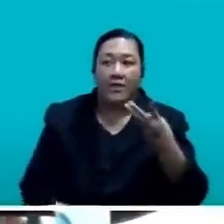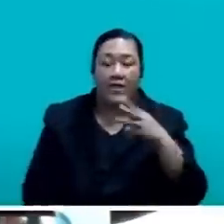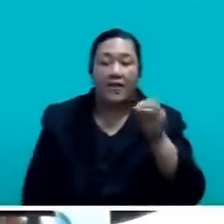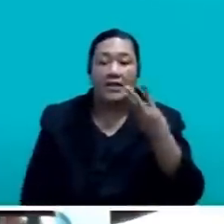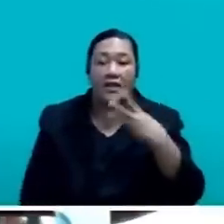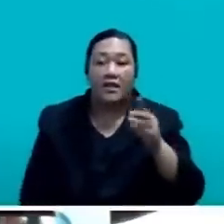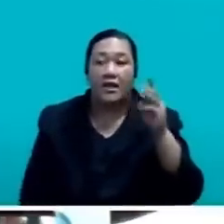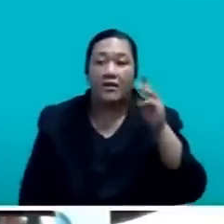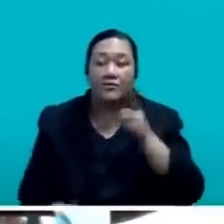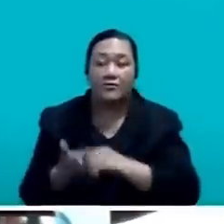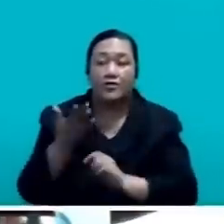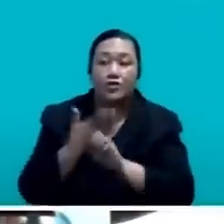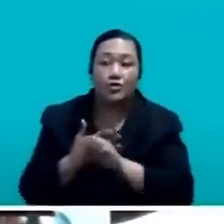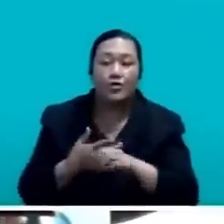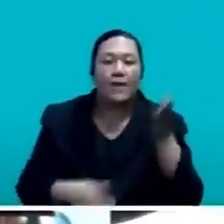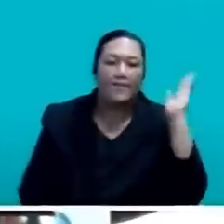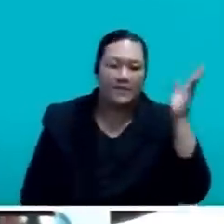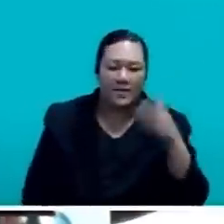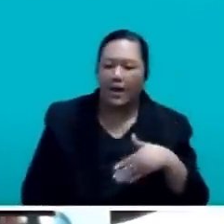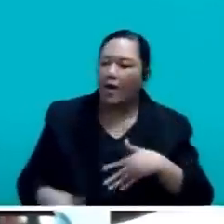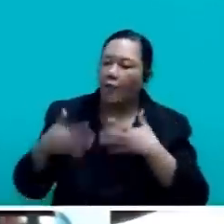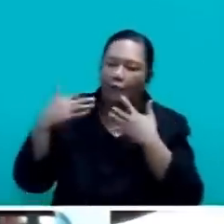Thank you very much, Mr. Speaker.